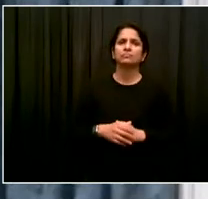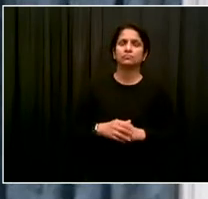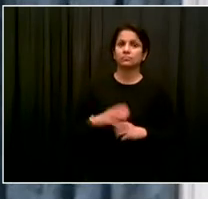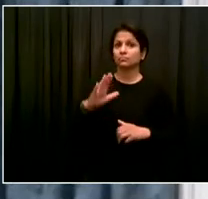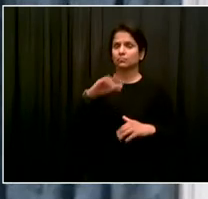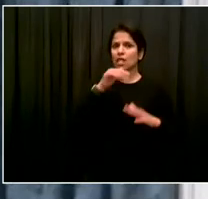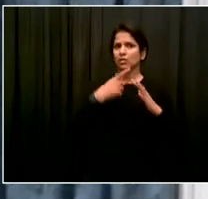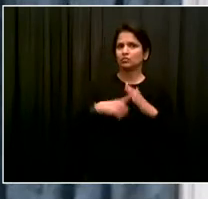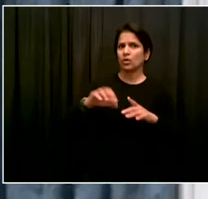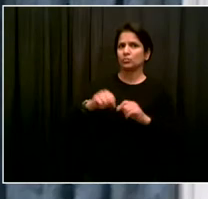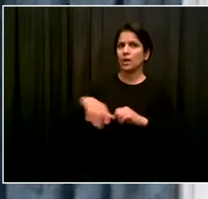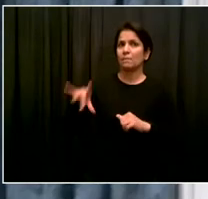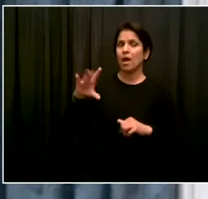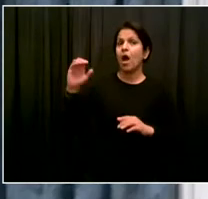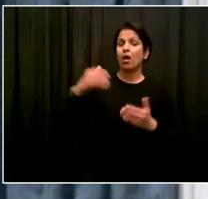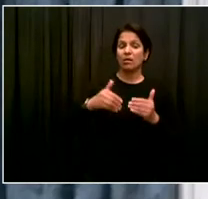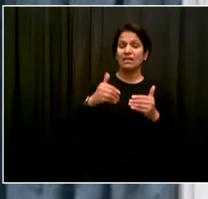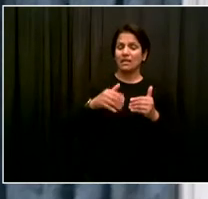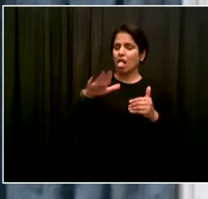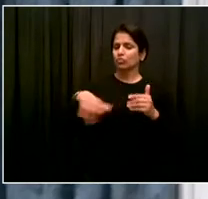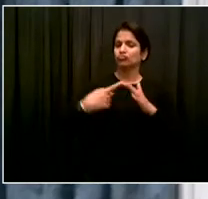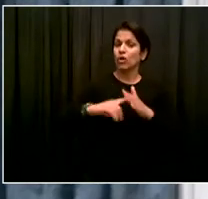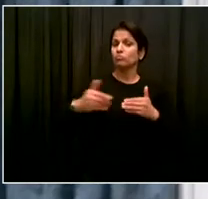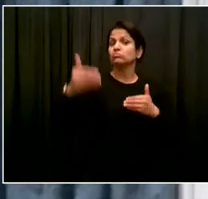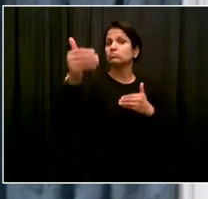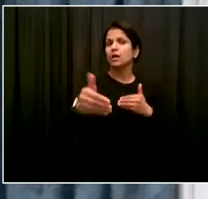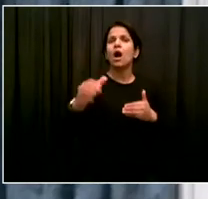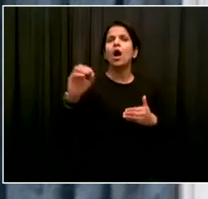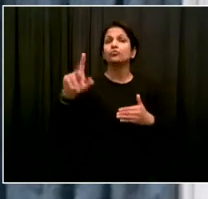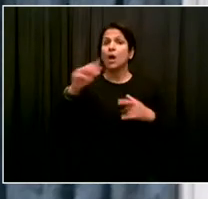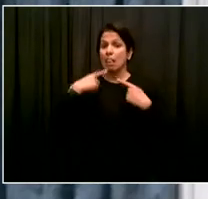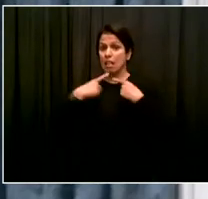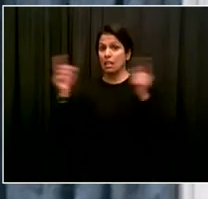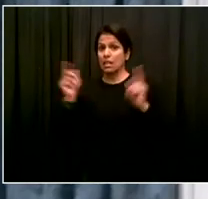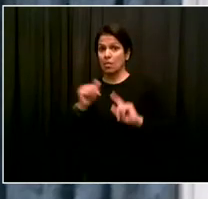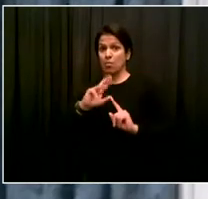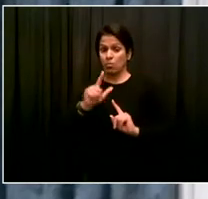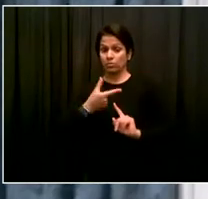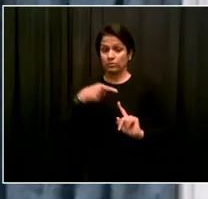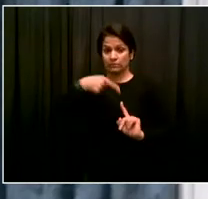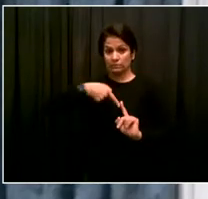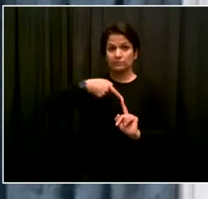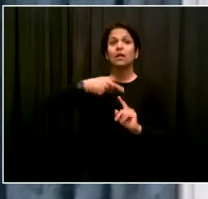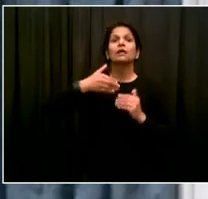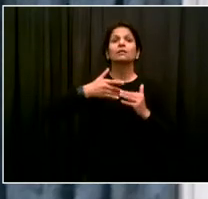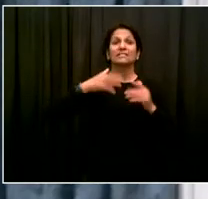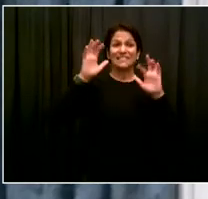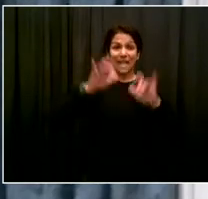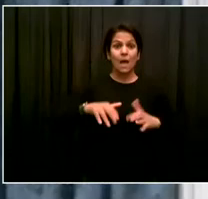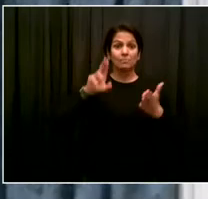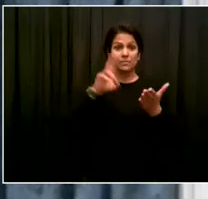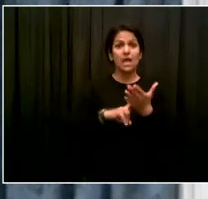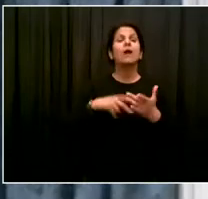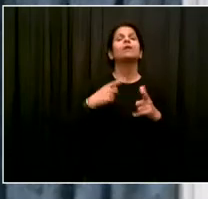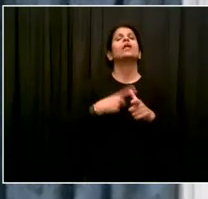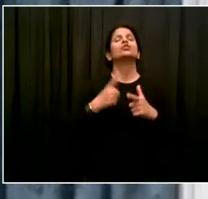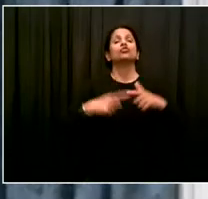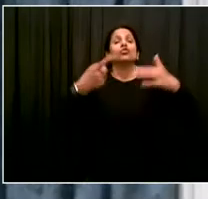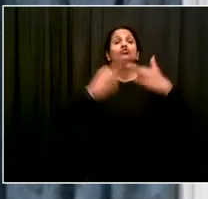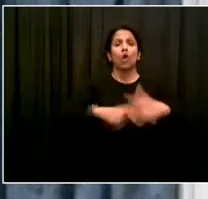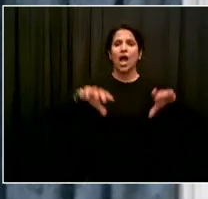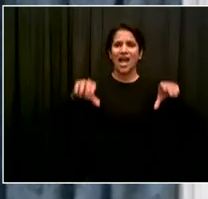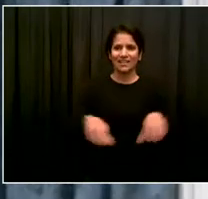the curbside program and it's very exciting. But we are announcing so much more today. The community composting program,